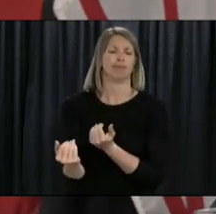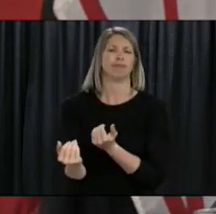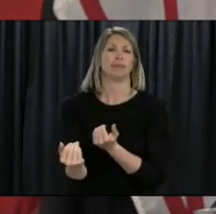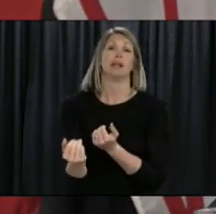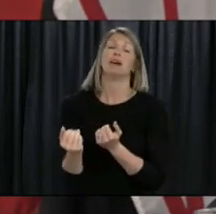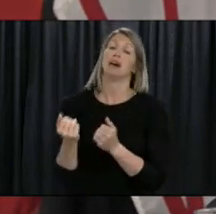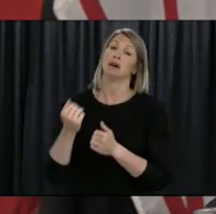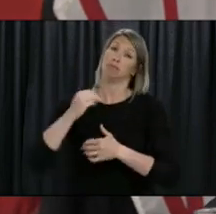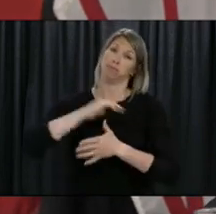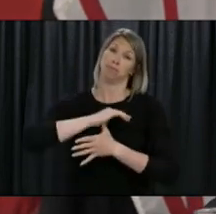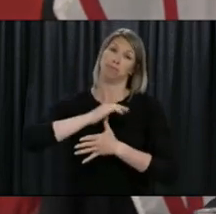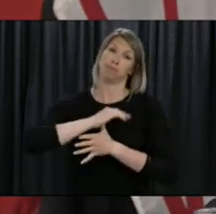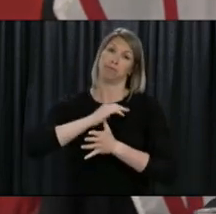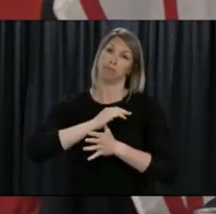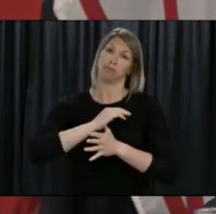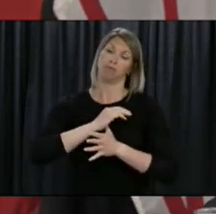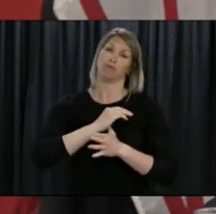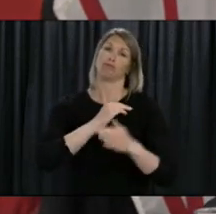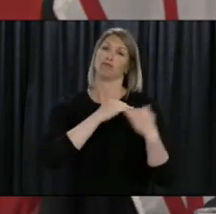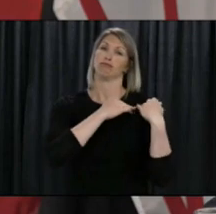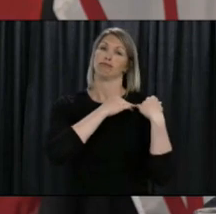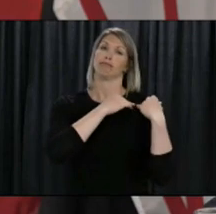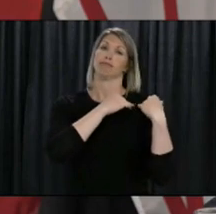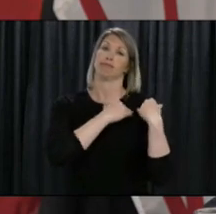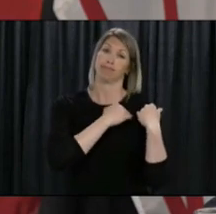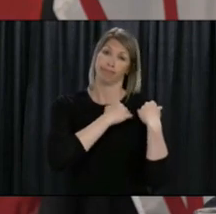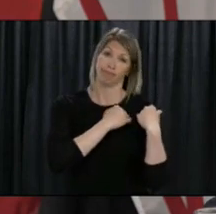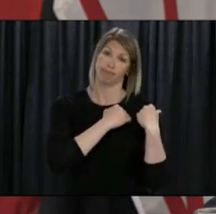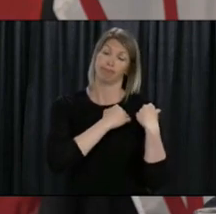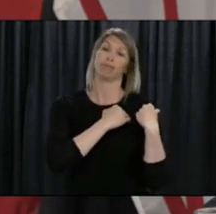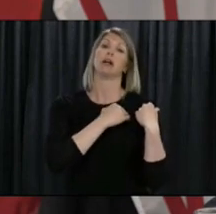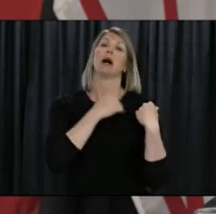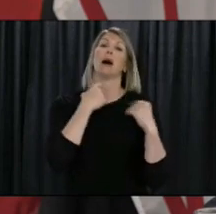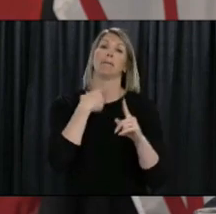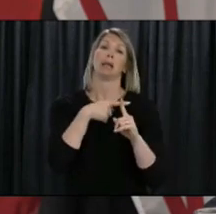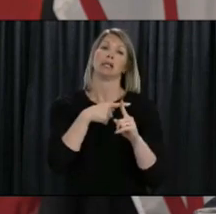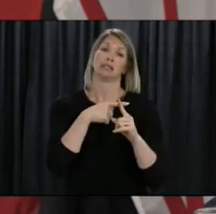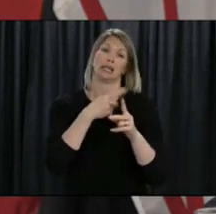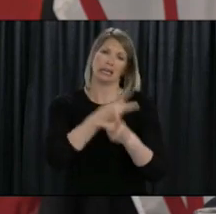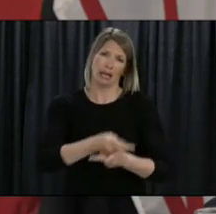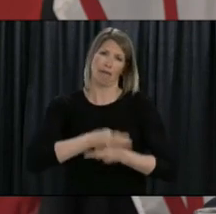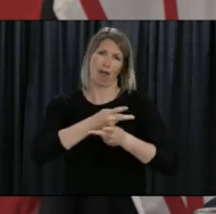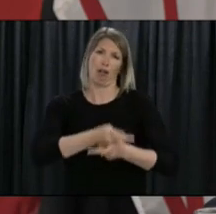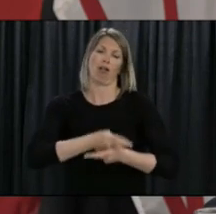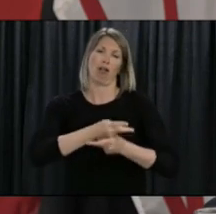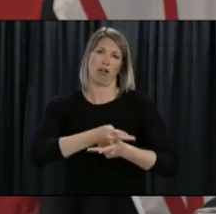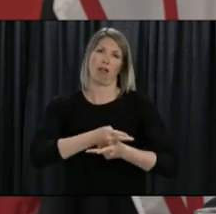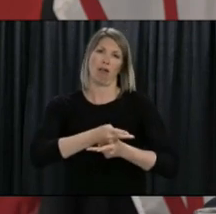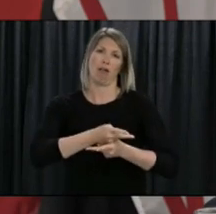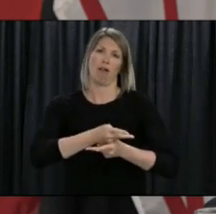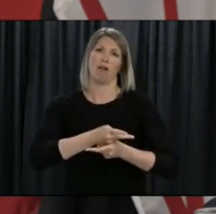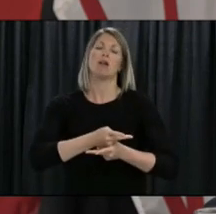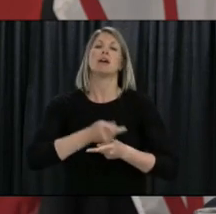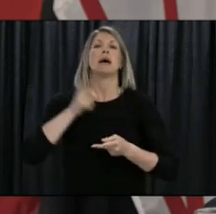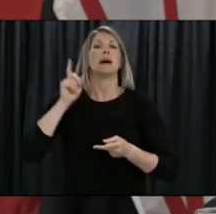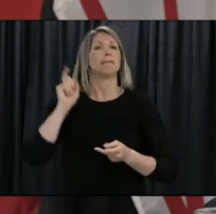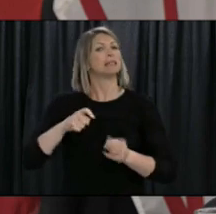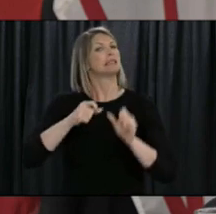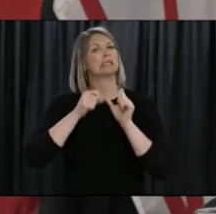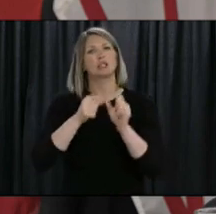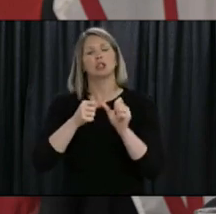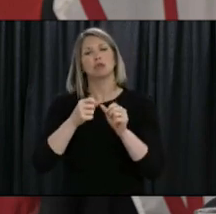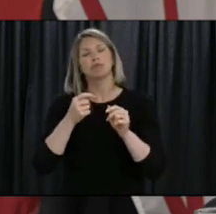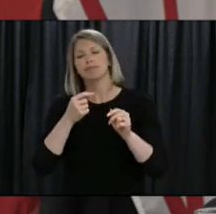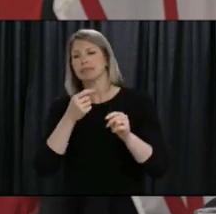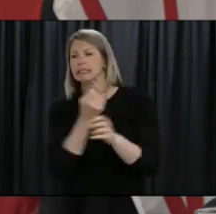and within your efforts, and you do it with caution. It's important now that we keep the momentum and the good work going so we can comfortably